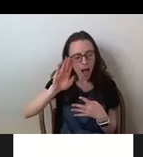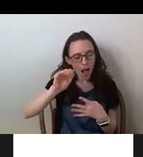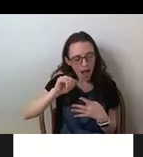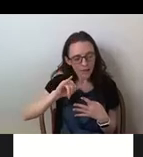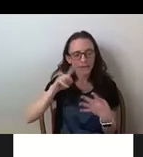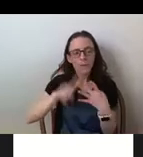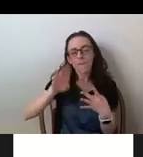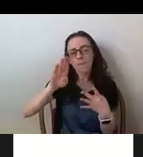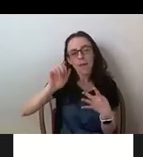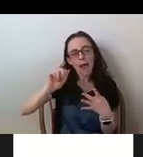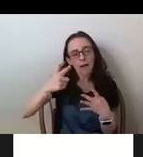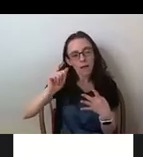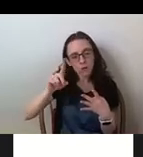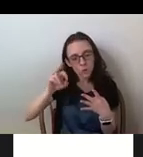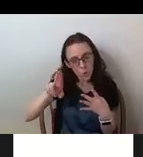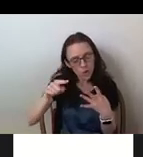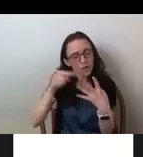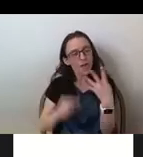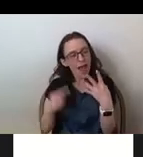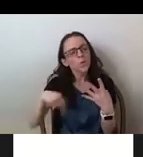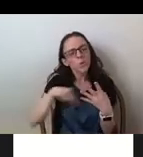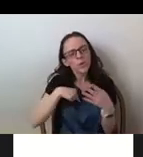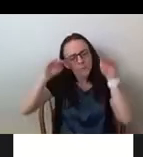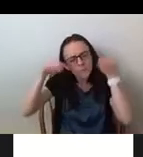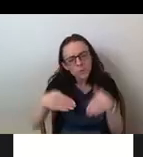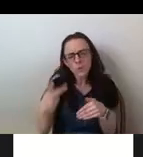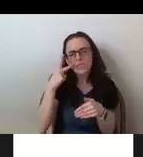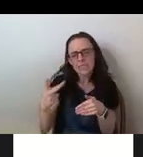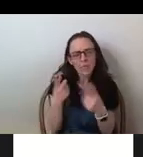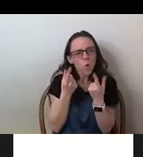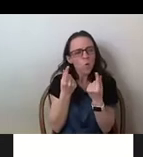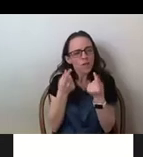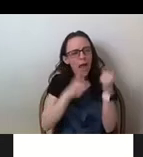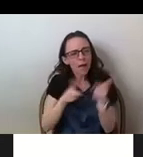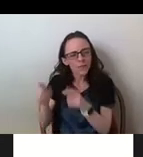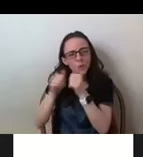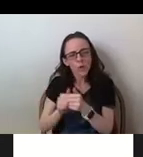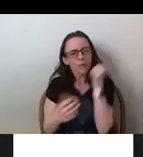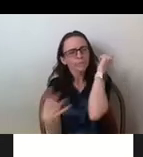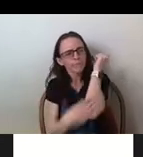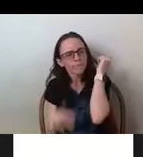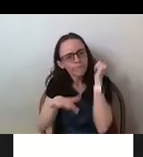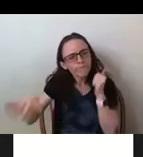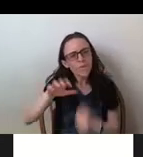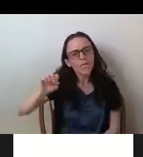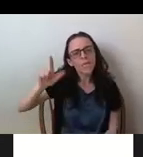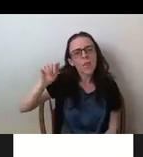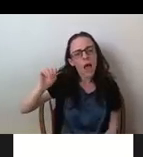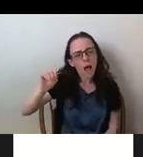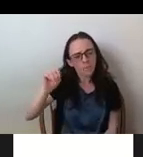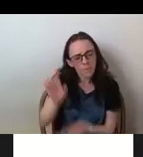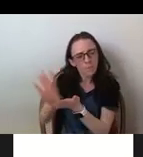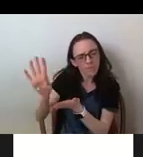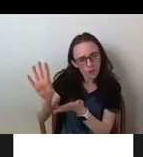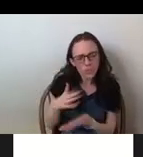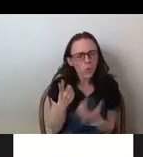focused on understanding the justifications and criticisms of slum evictions. We asked what narratives are used to justify these evictions and what